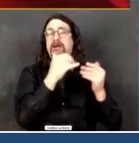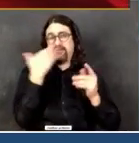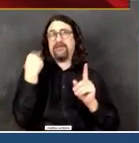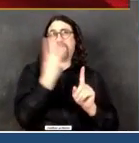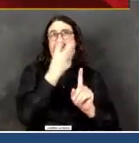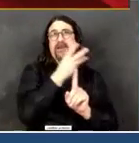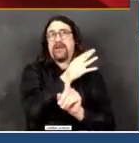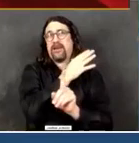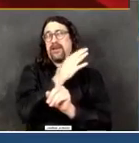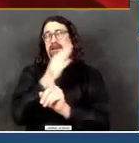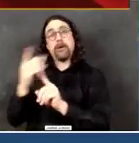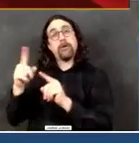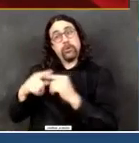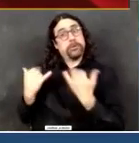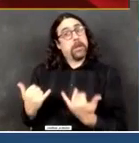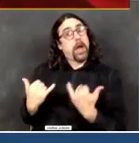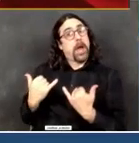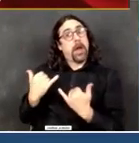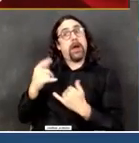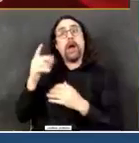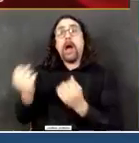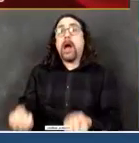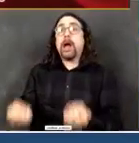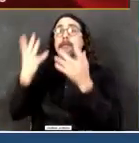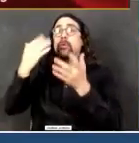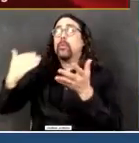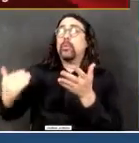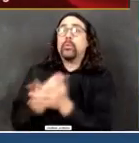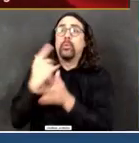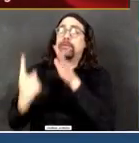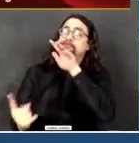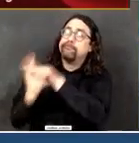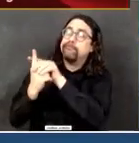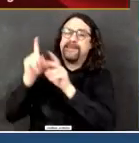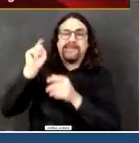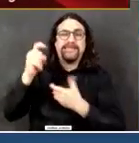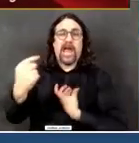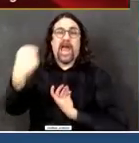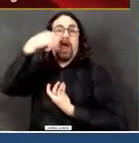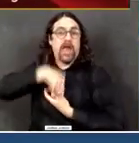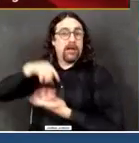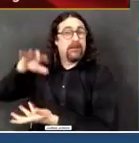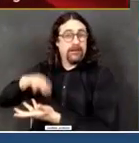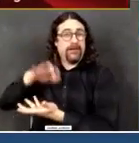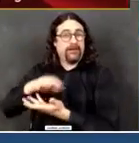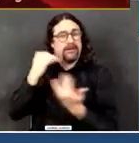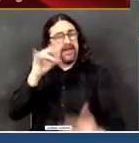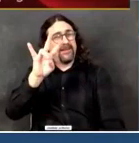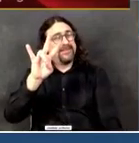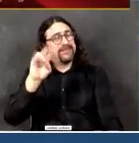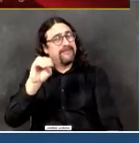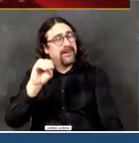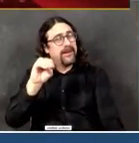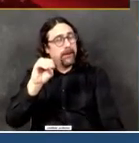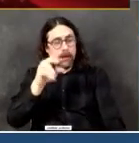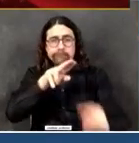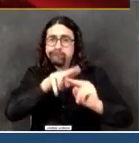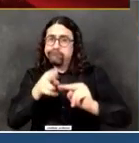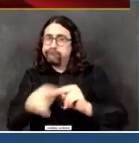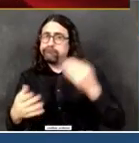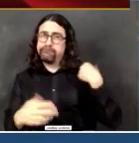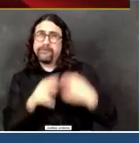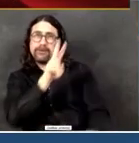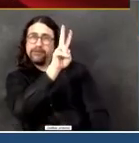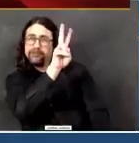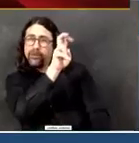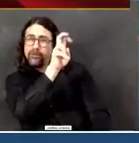again, I don't want anyone to mishear it. It's not things are definitively, clearly, permanently getting better. It's